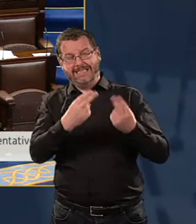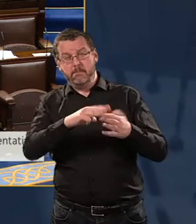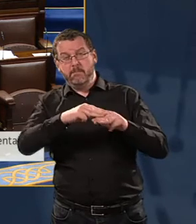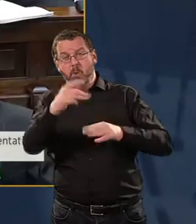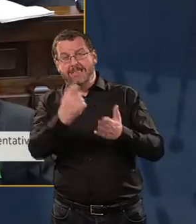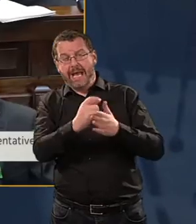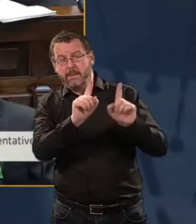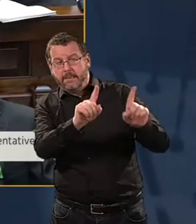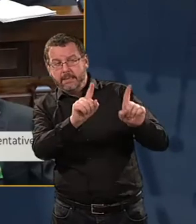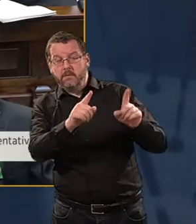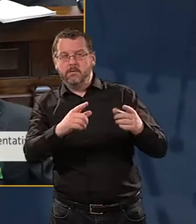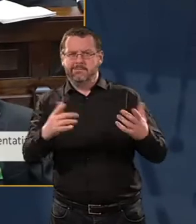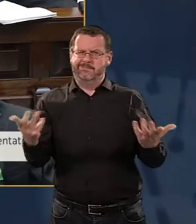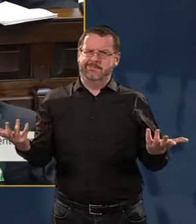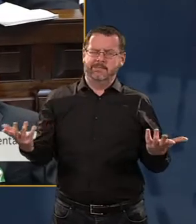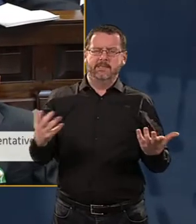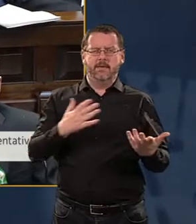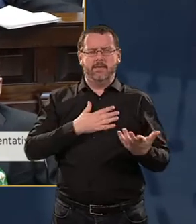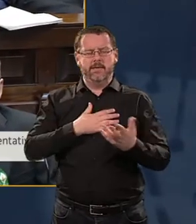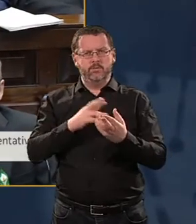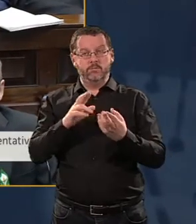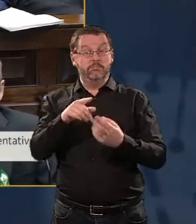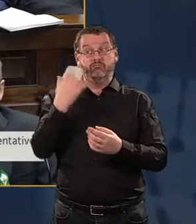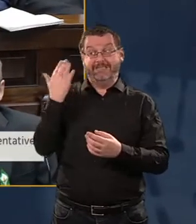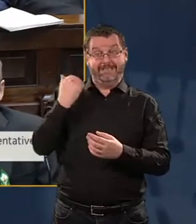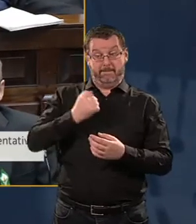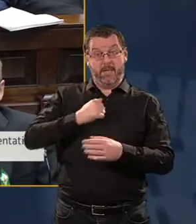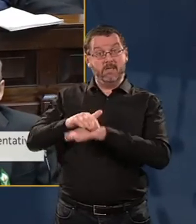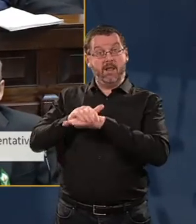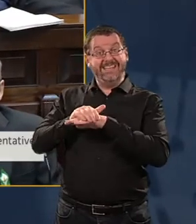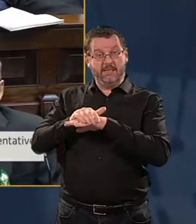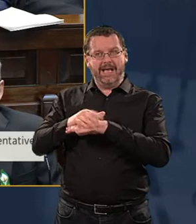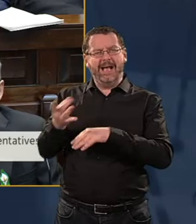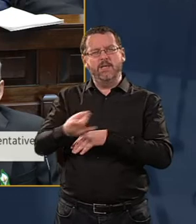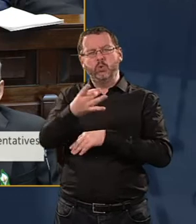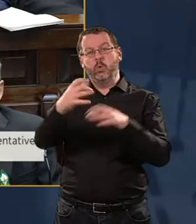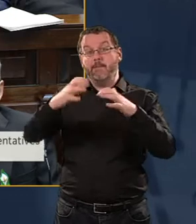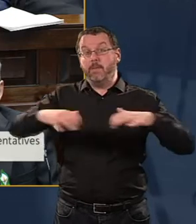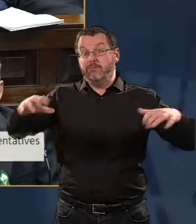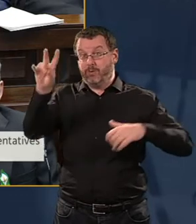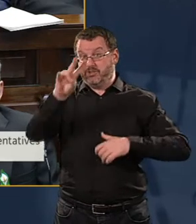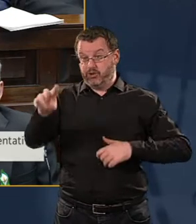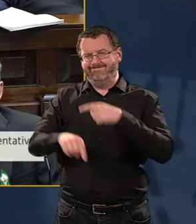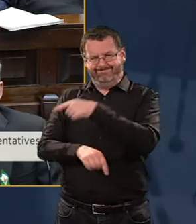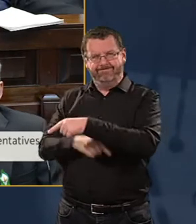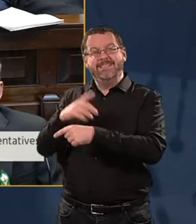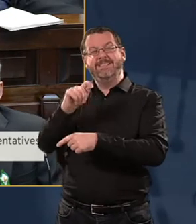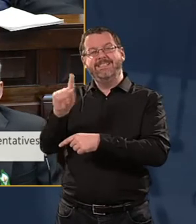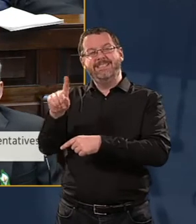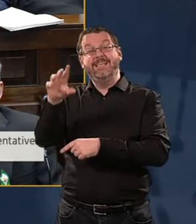but by way of response to a parliamentary question to my colleague, Chakta Stanley,